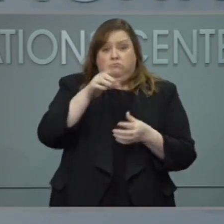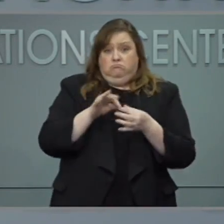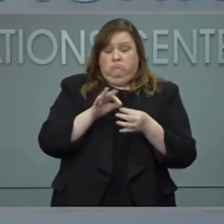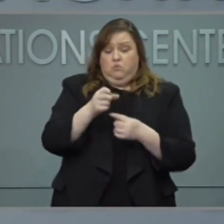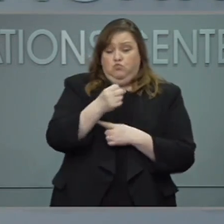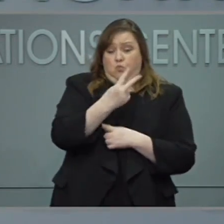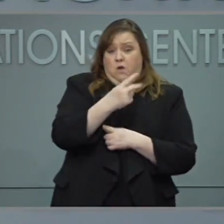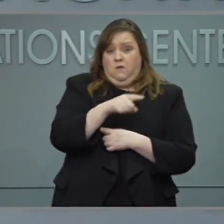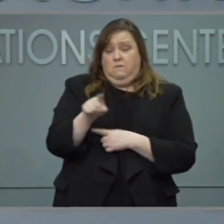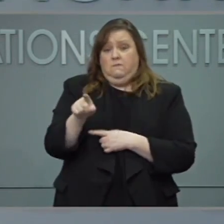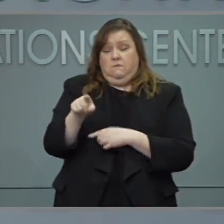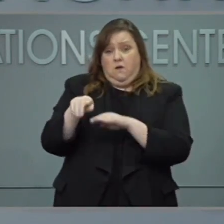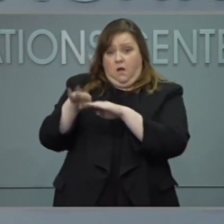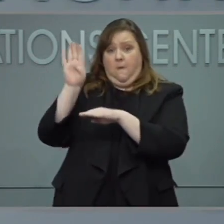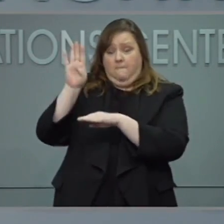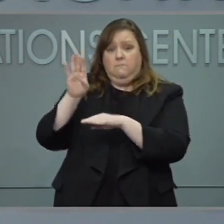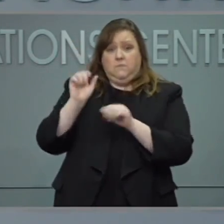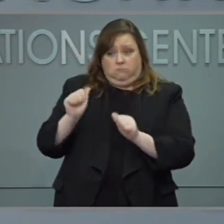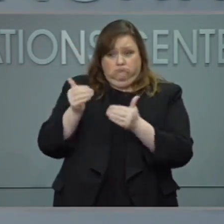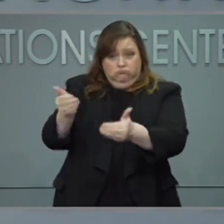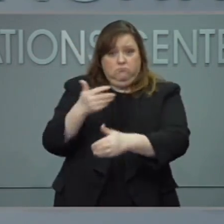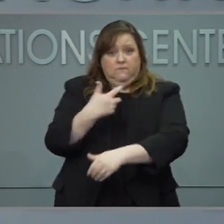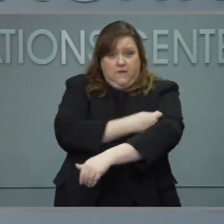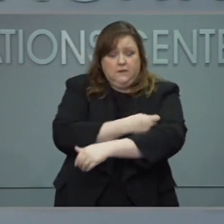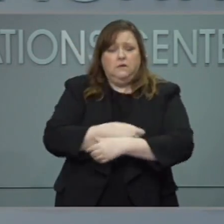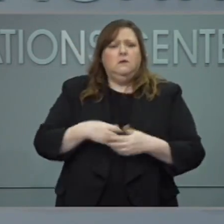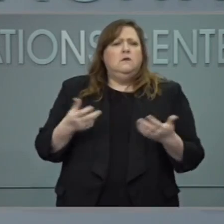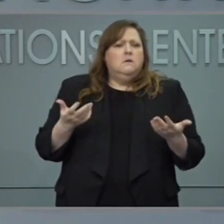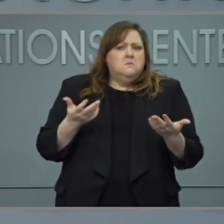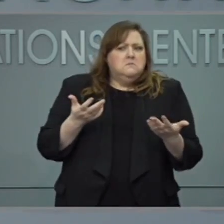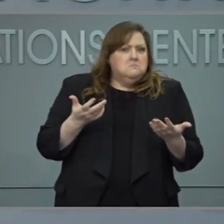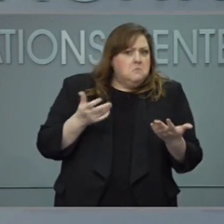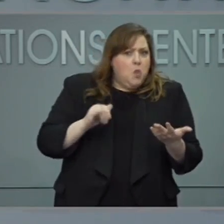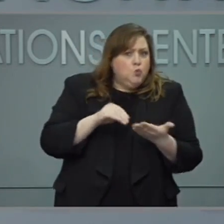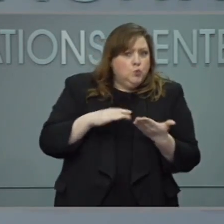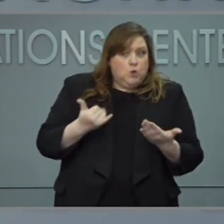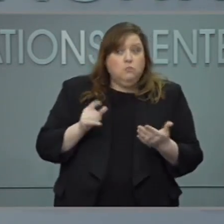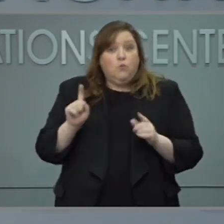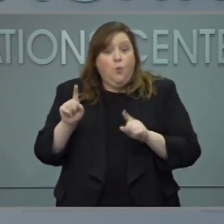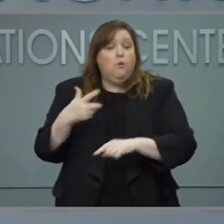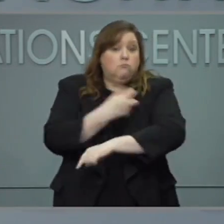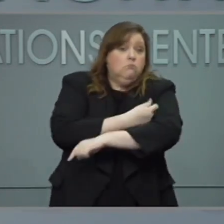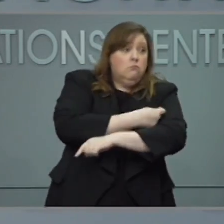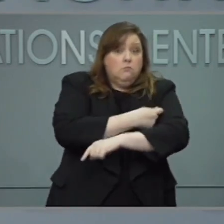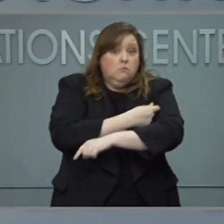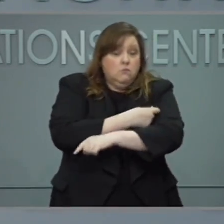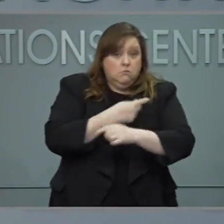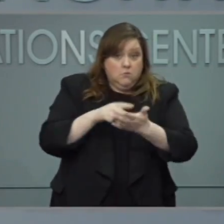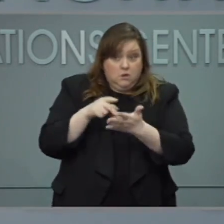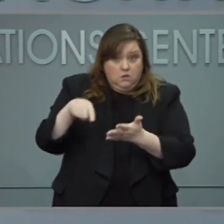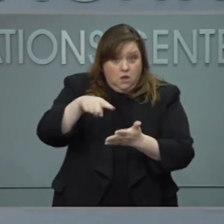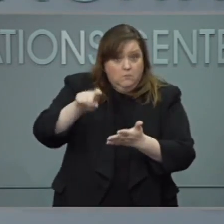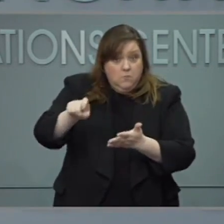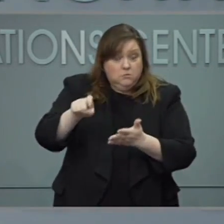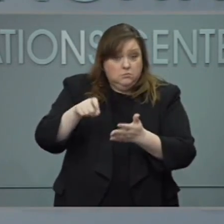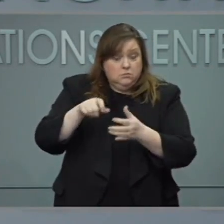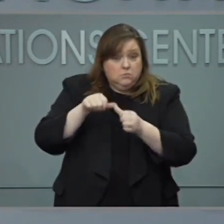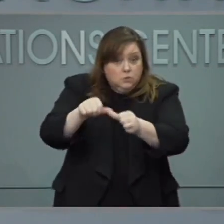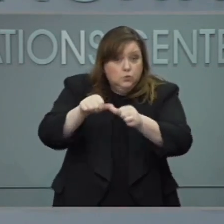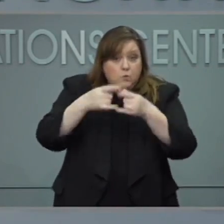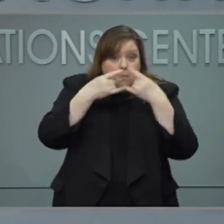for those students who have been vaccinated or are getting vaccinated, will they still have to wear the mask in school?